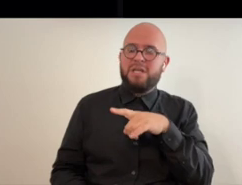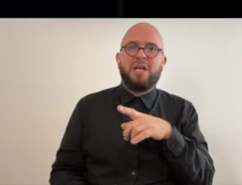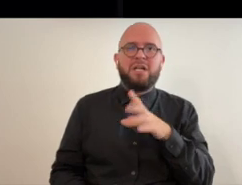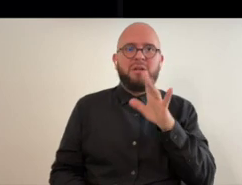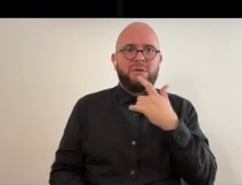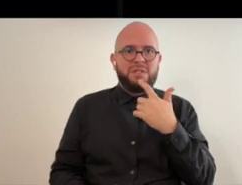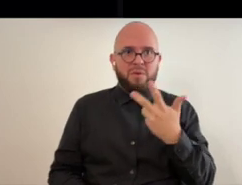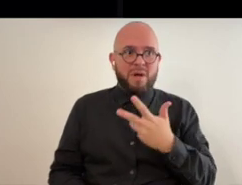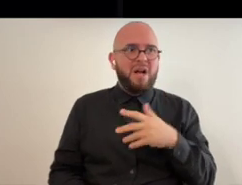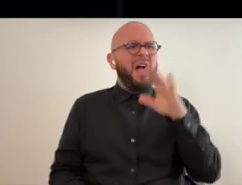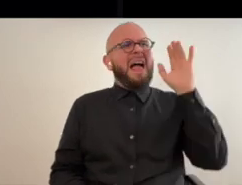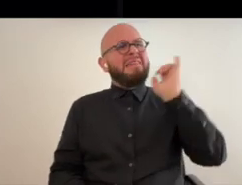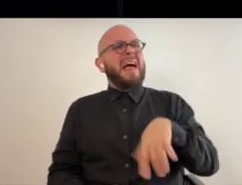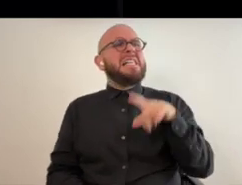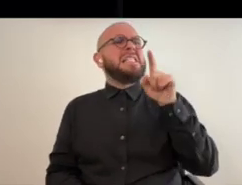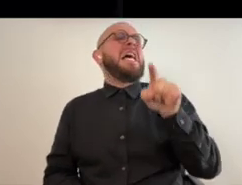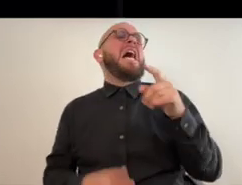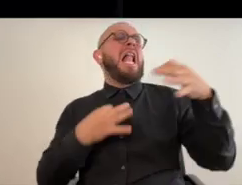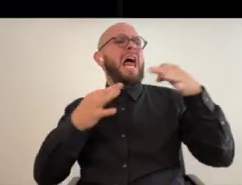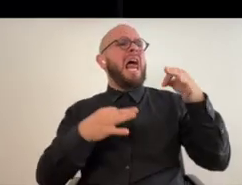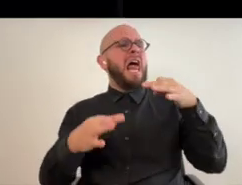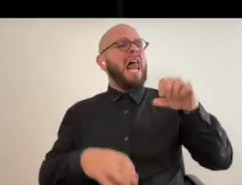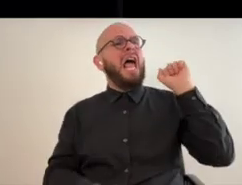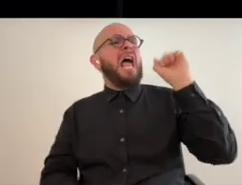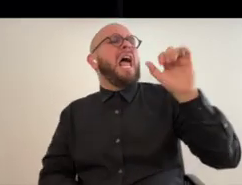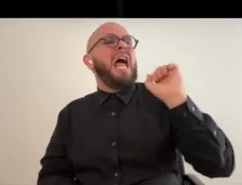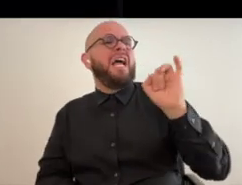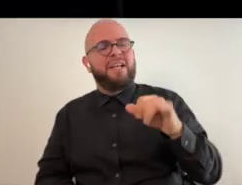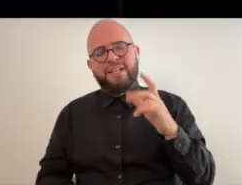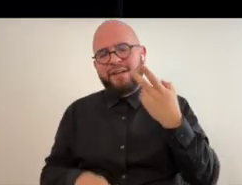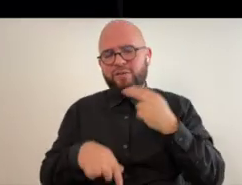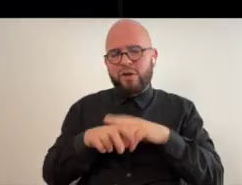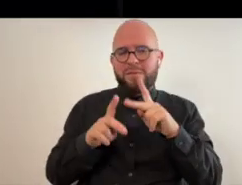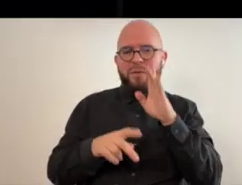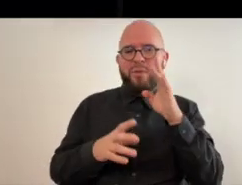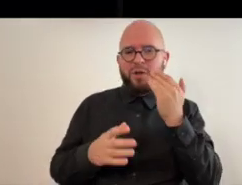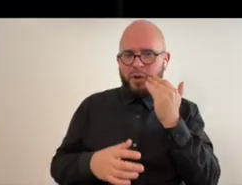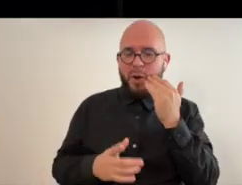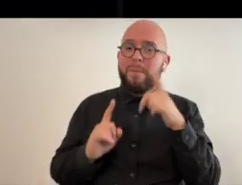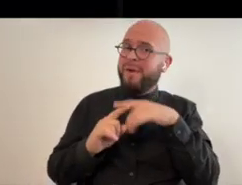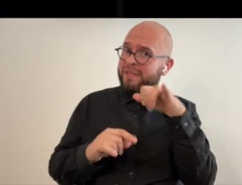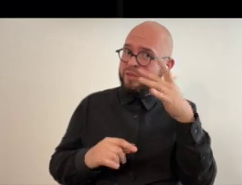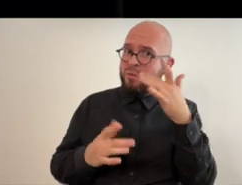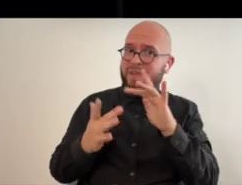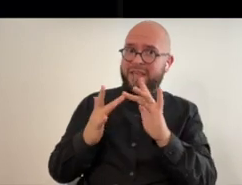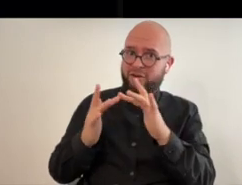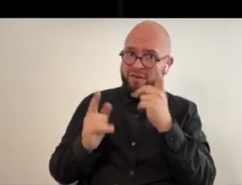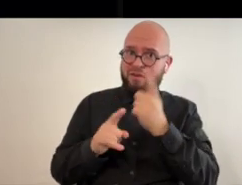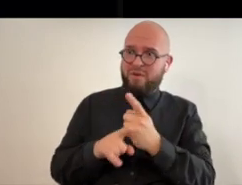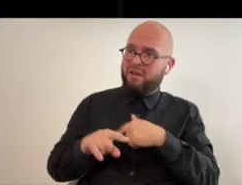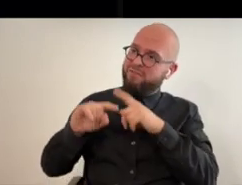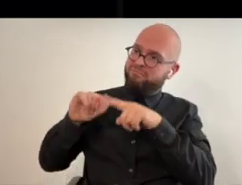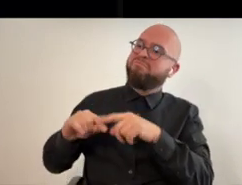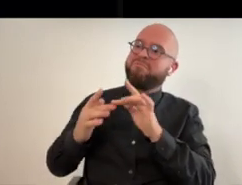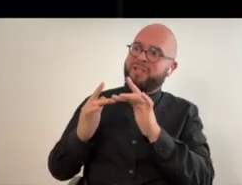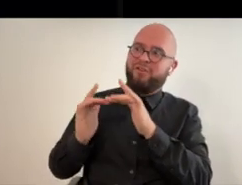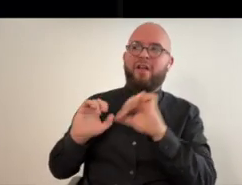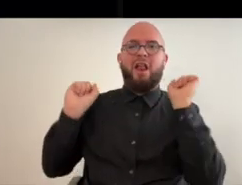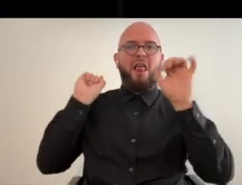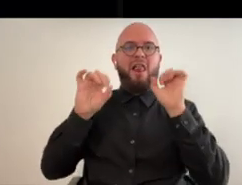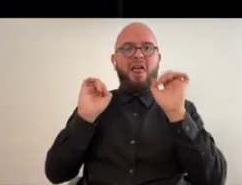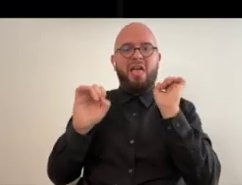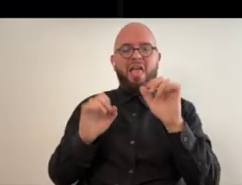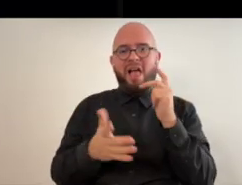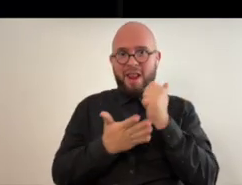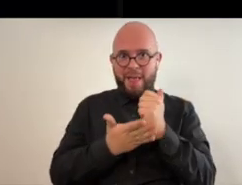like it's a da da da da why don't you yeah of course of course they're going to know but that's what this is that's what the internet is for so